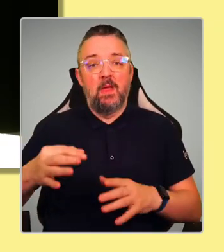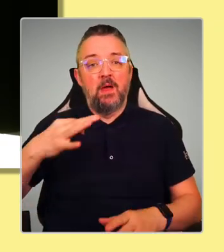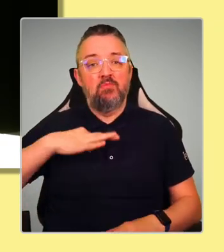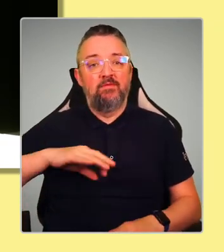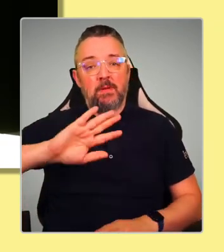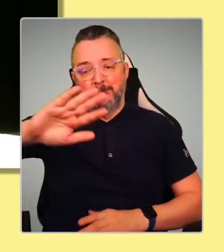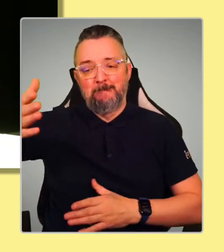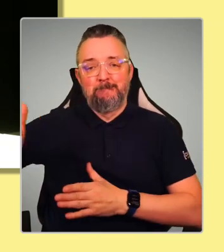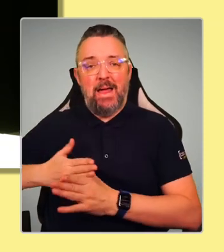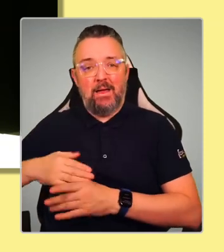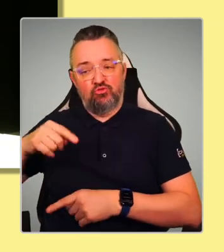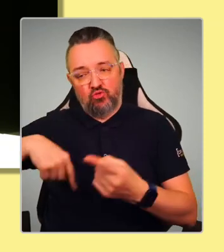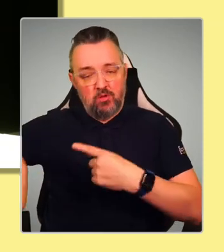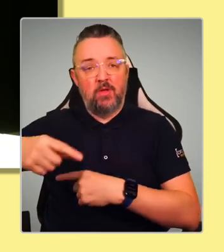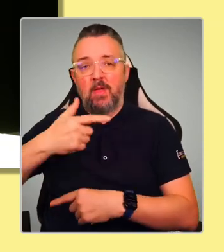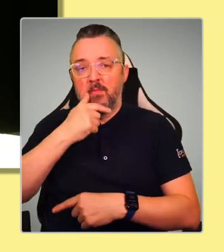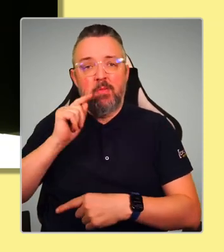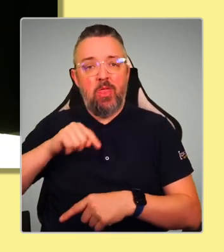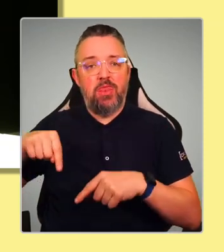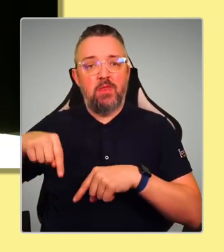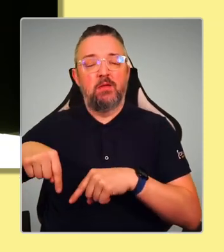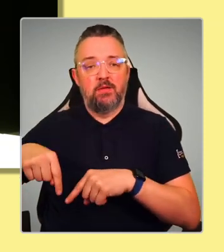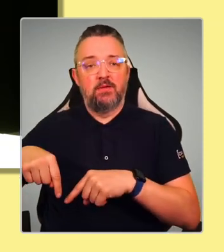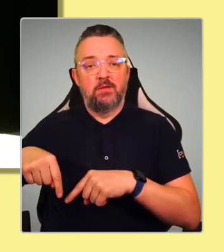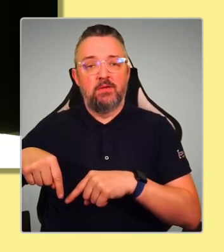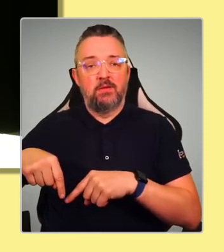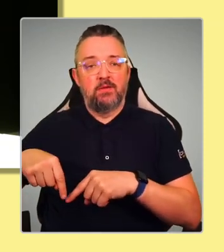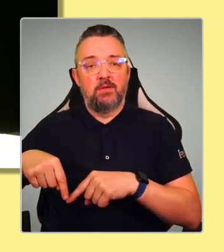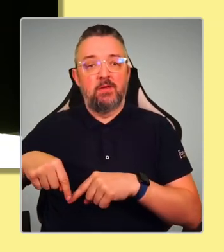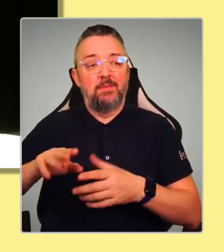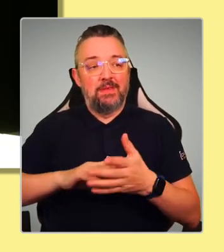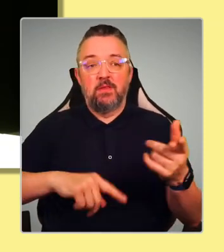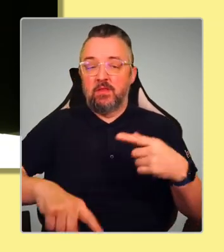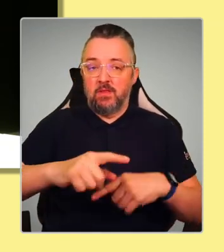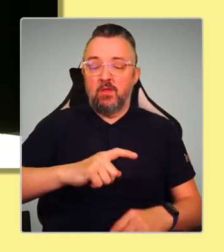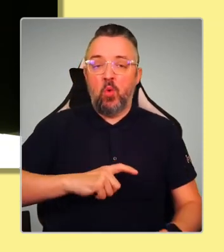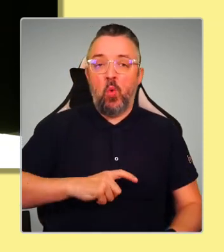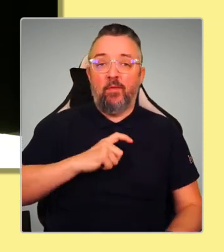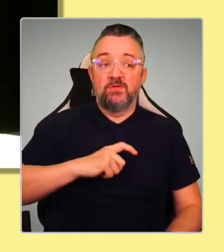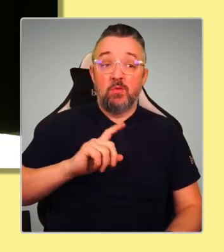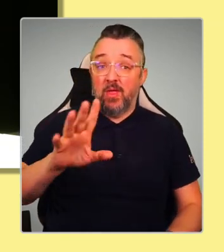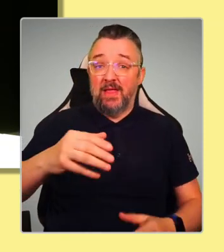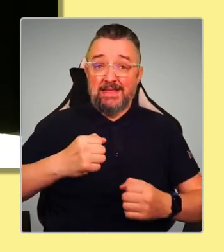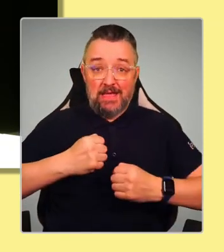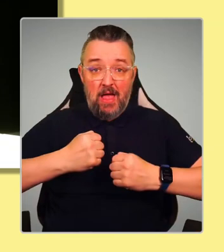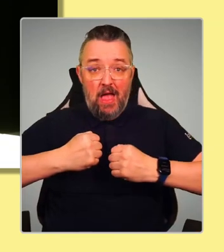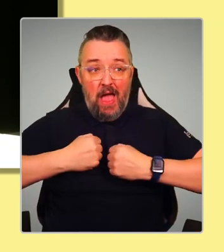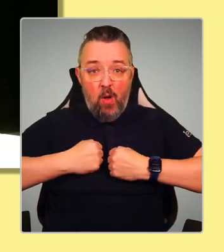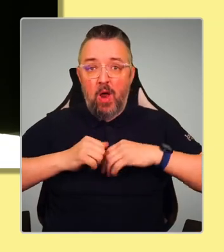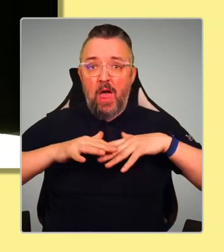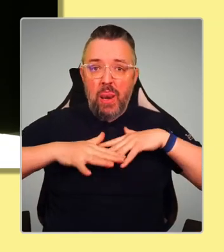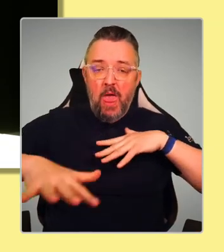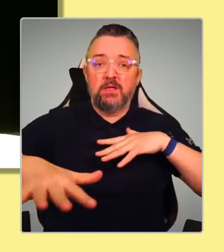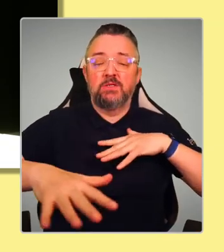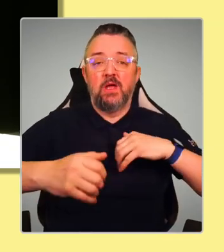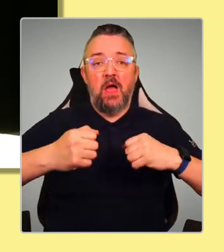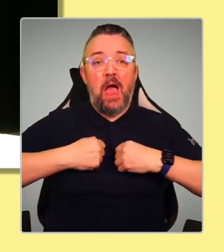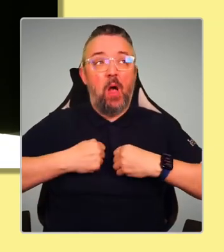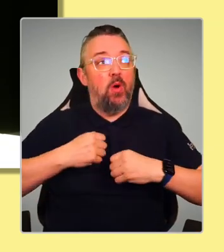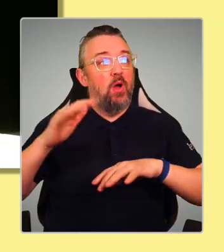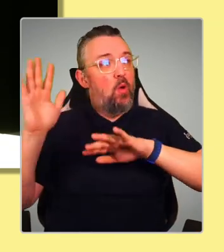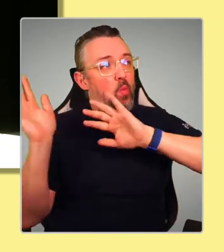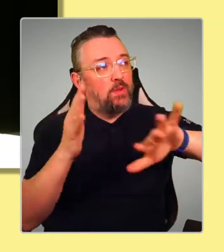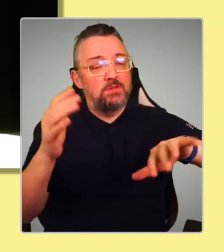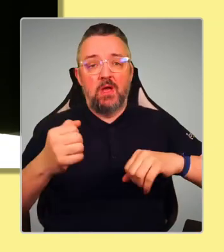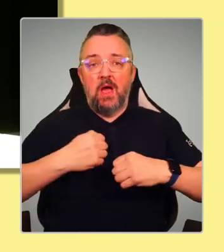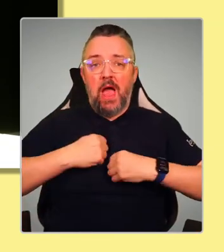that's really important in order to give confidence because it's our resource, it's our land, it's our wind, it's our sea. So